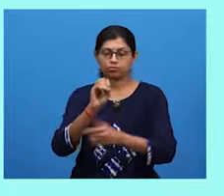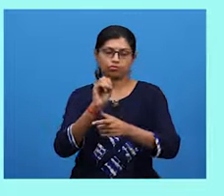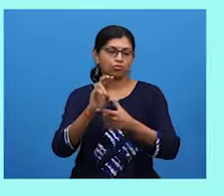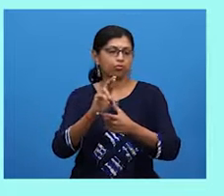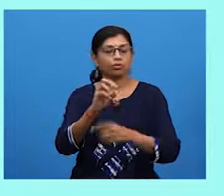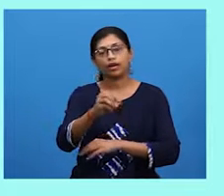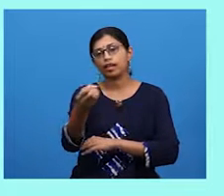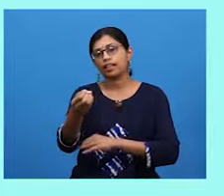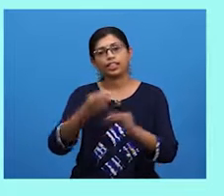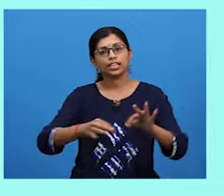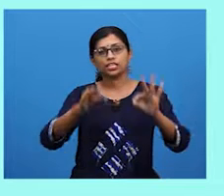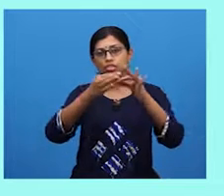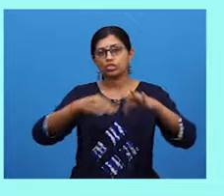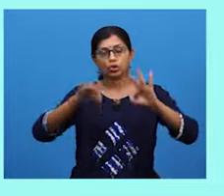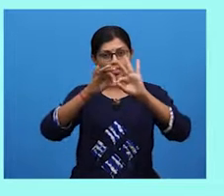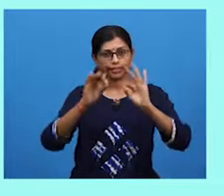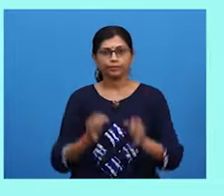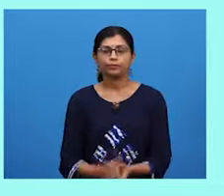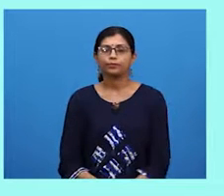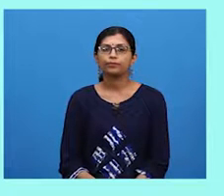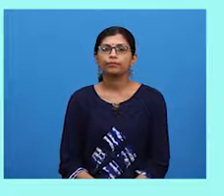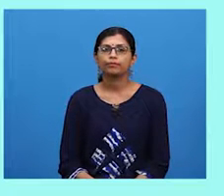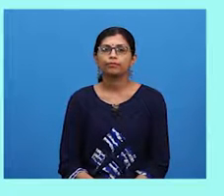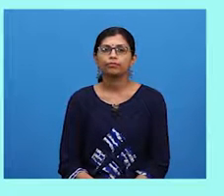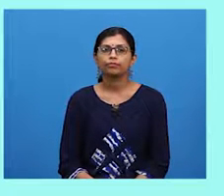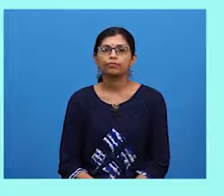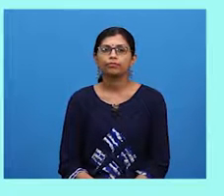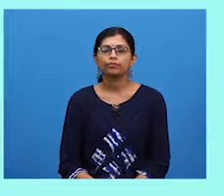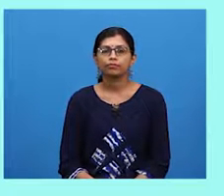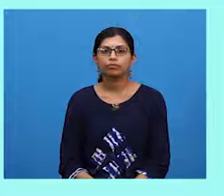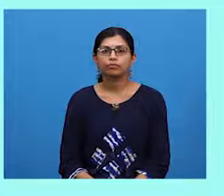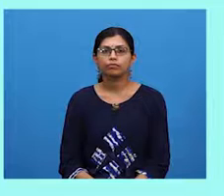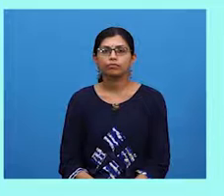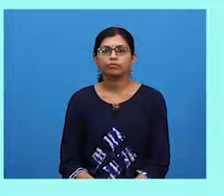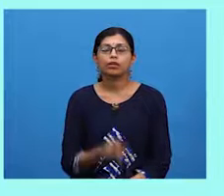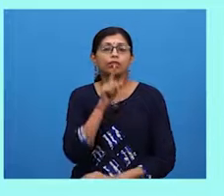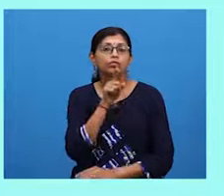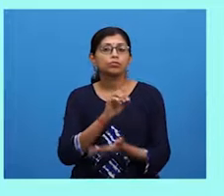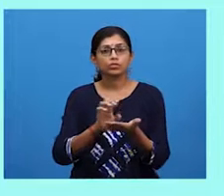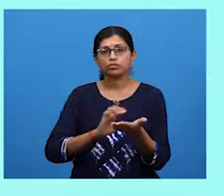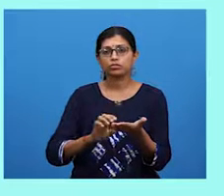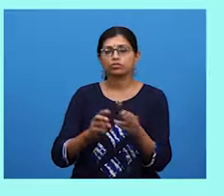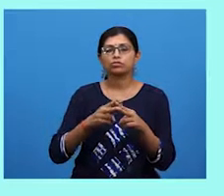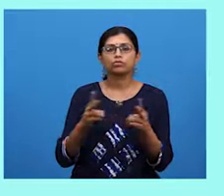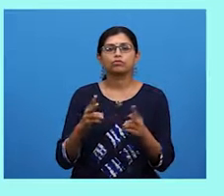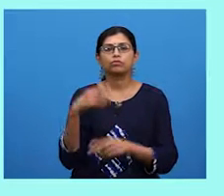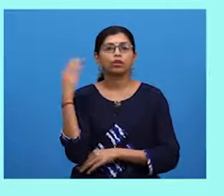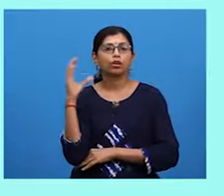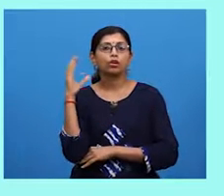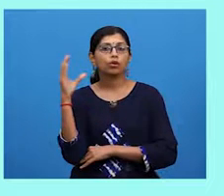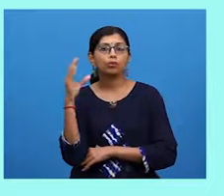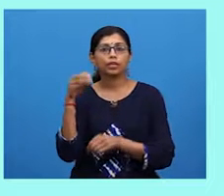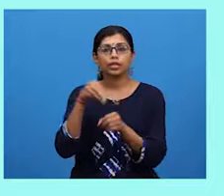or a work of fiction. Response essays are also very common,